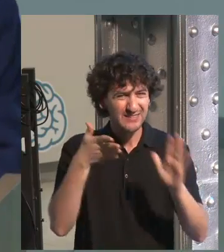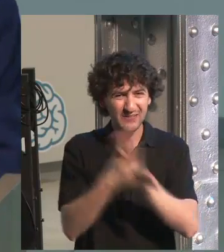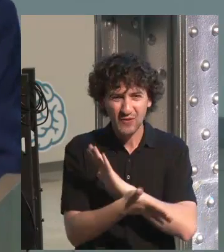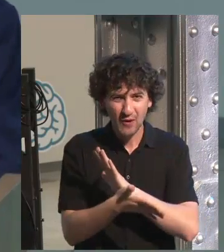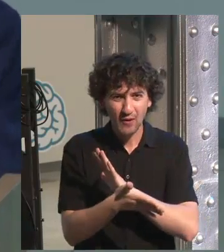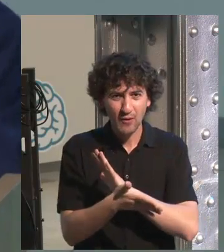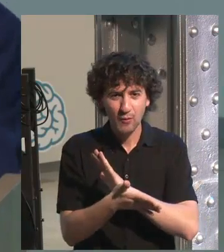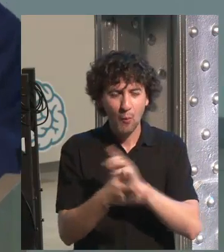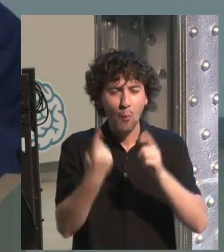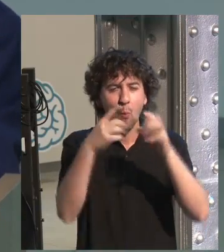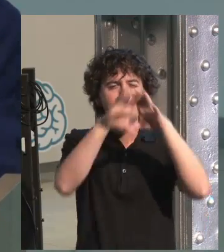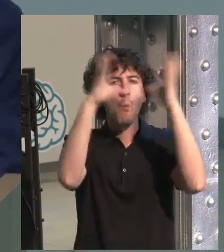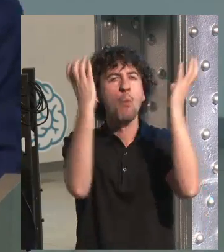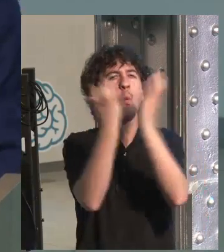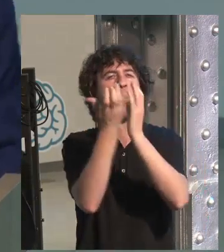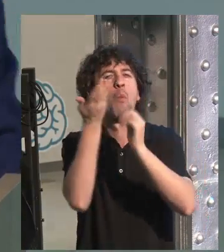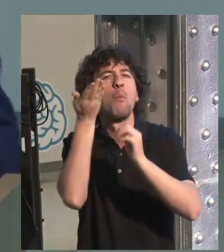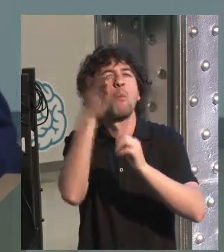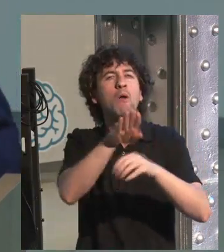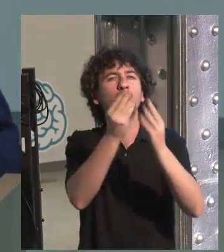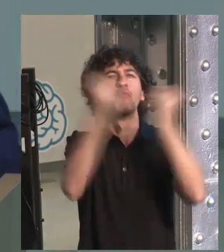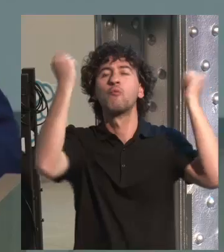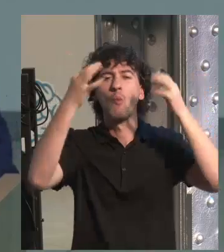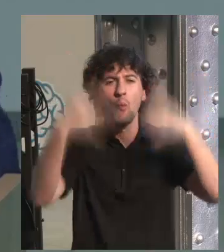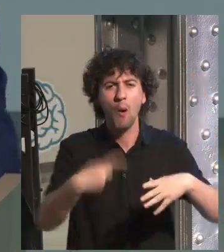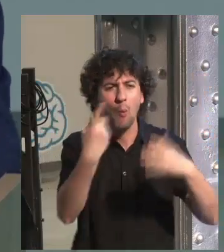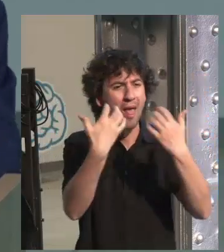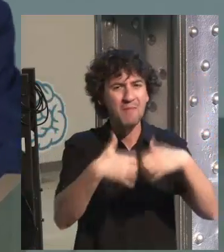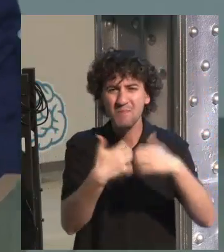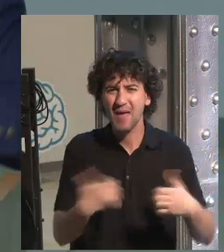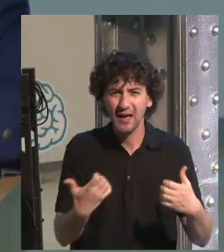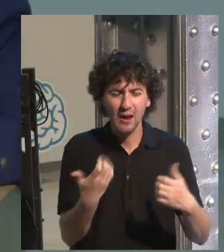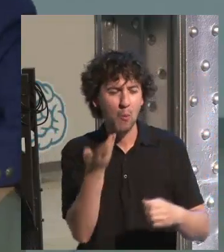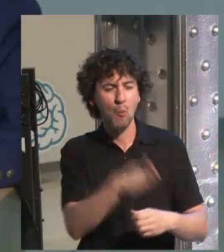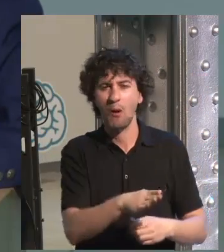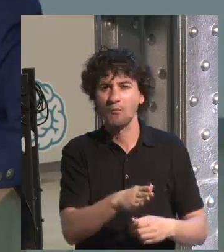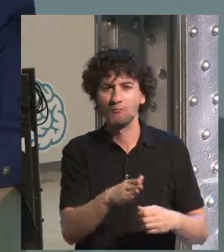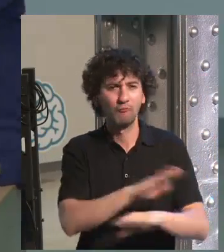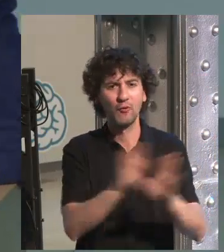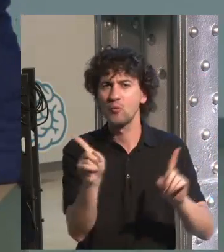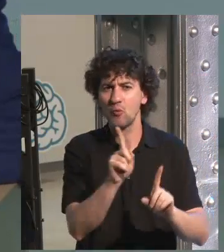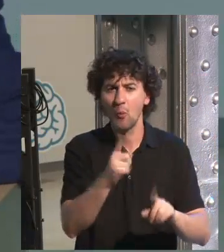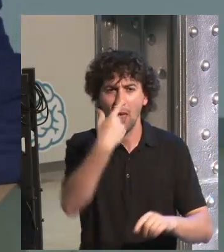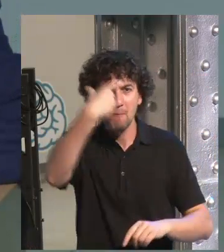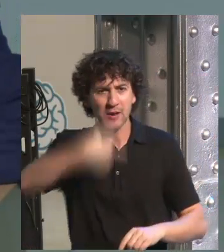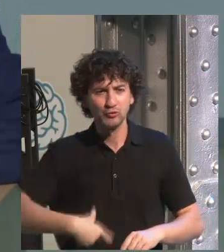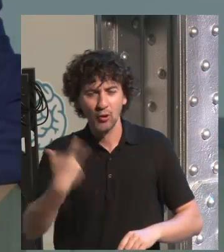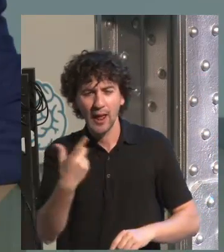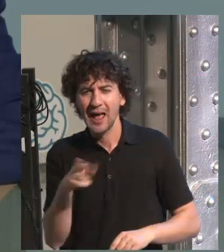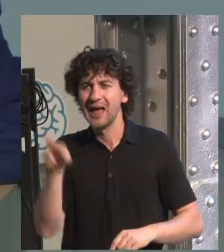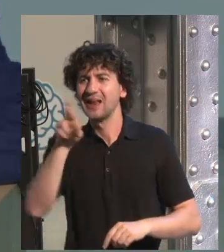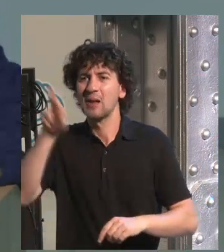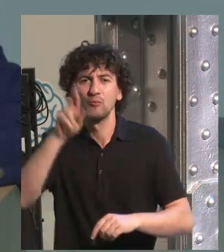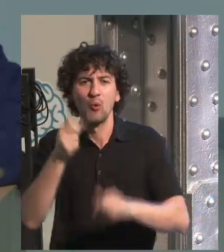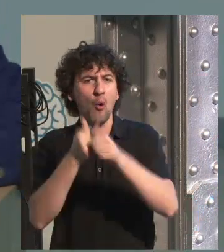all unique. That's why when a human being dies, dies